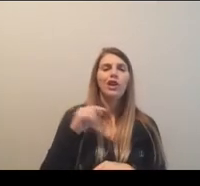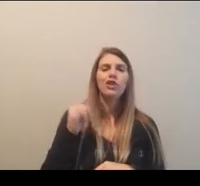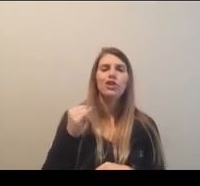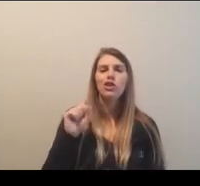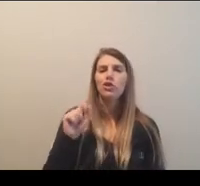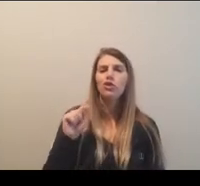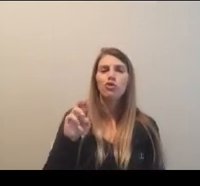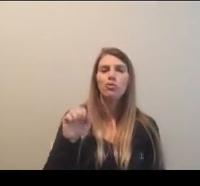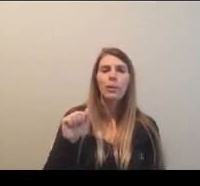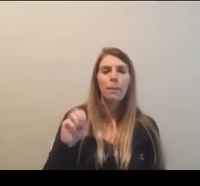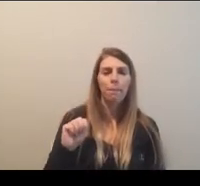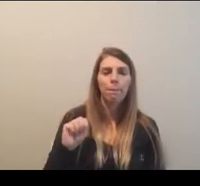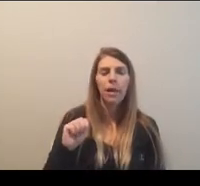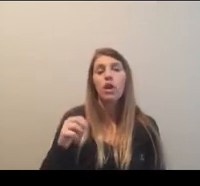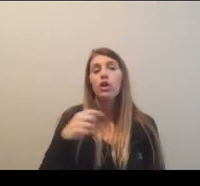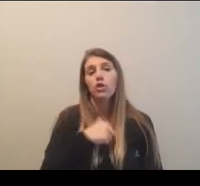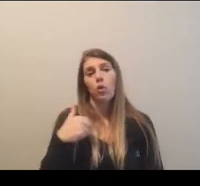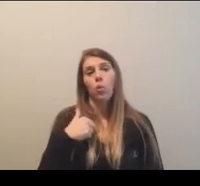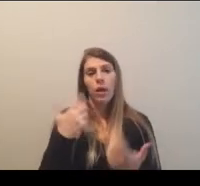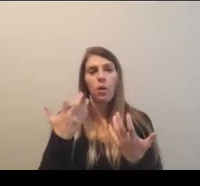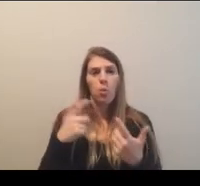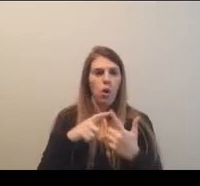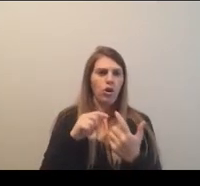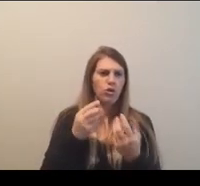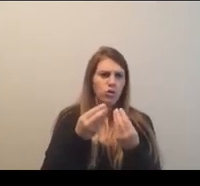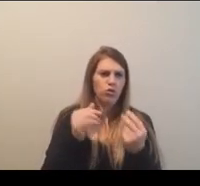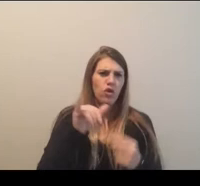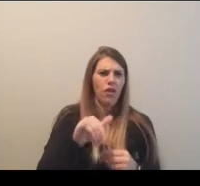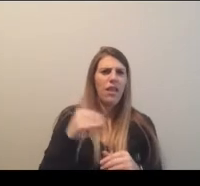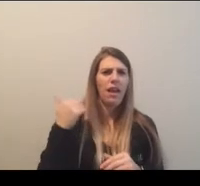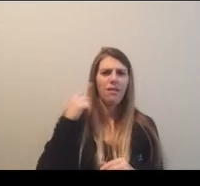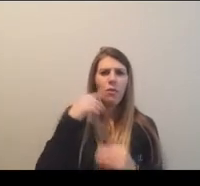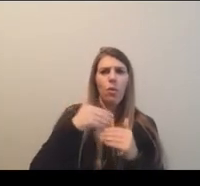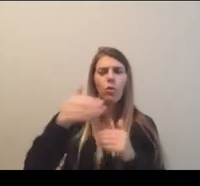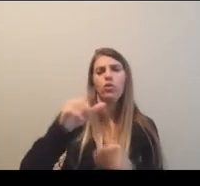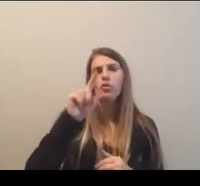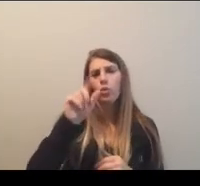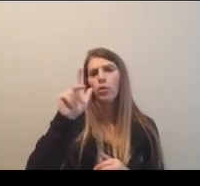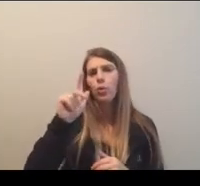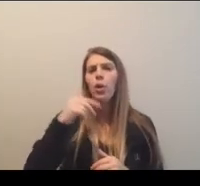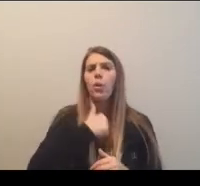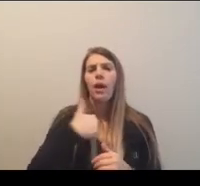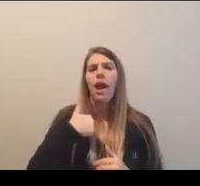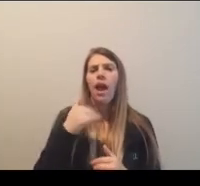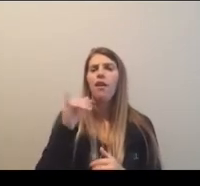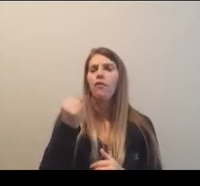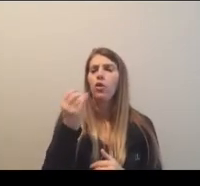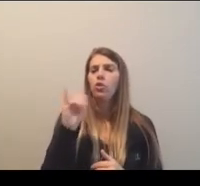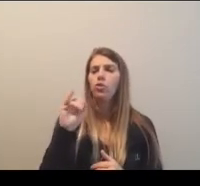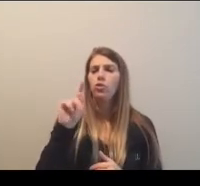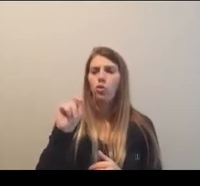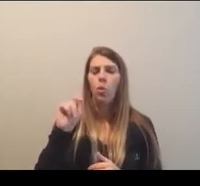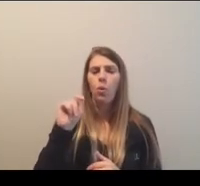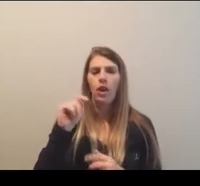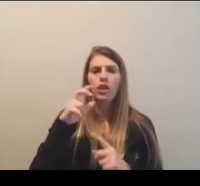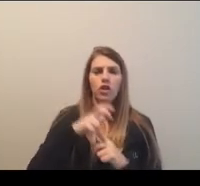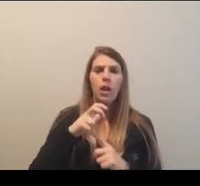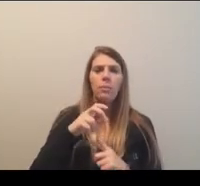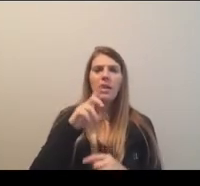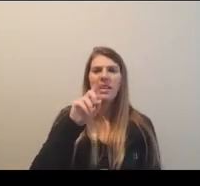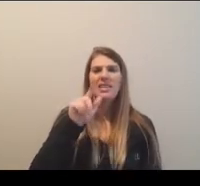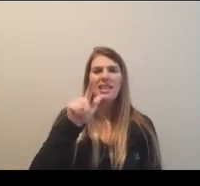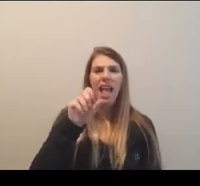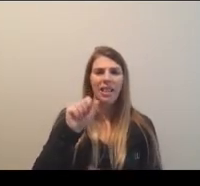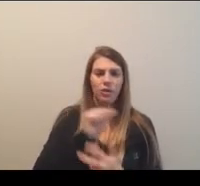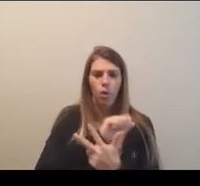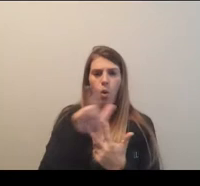ourselves to, um, address that in 2023, when we have a joint championship, meaning all three division championship games in Dallas, but we